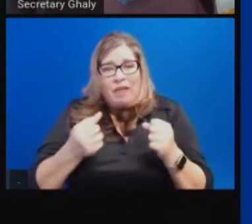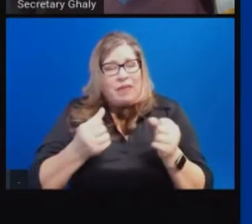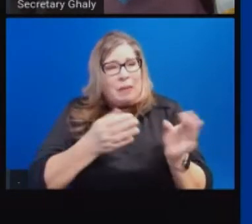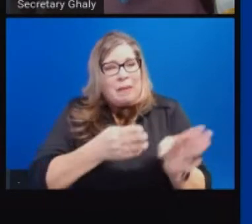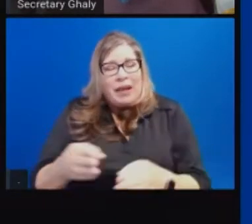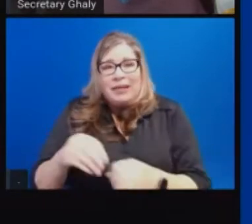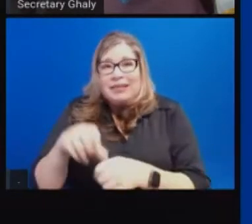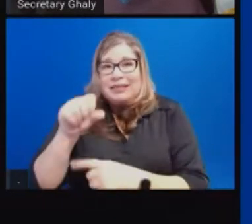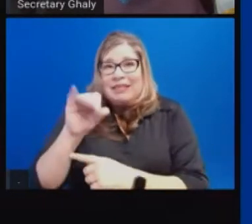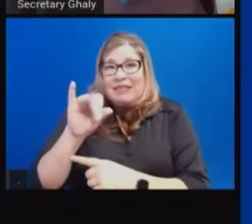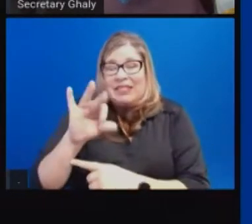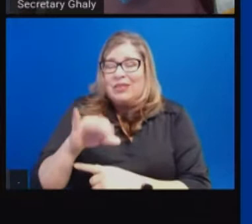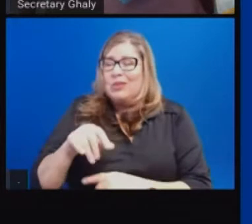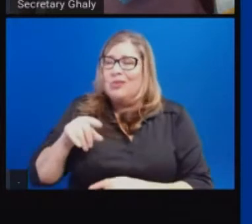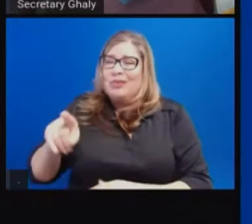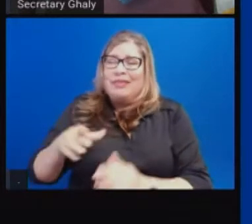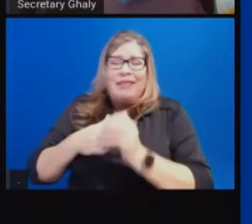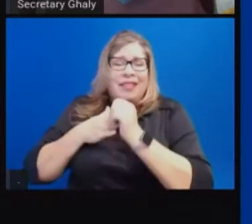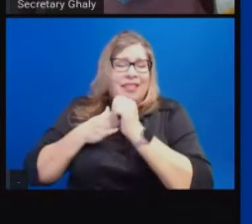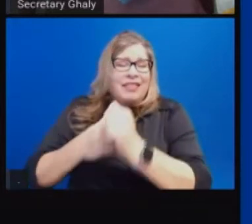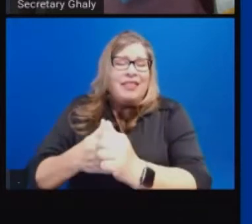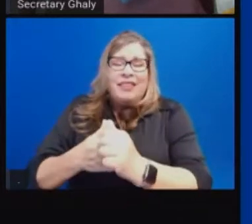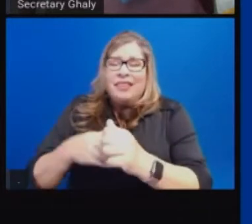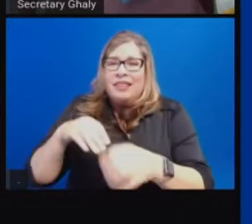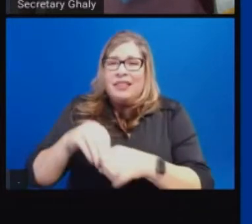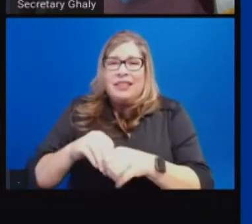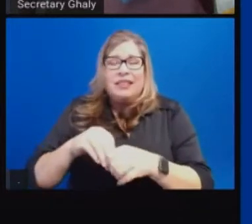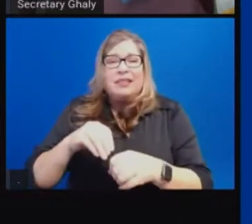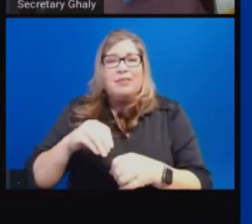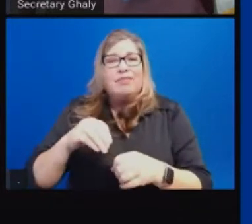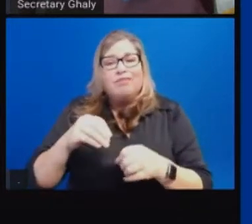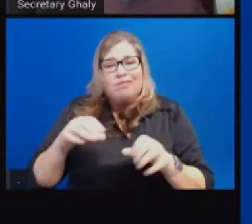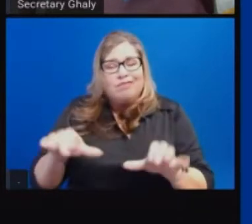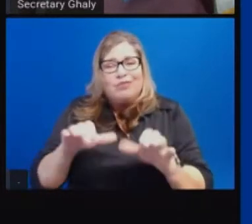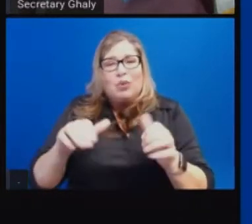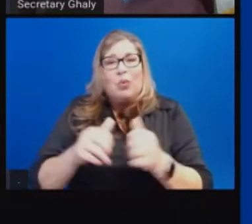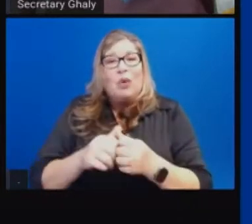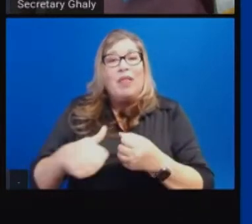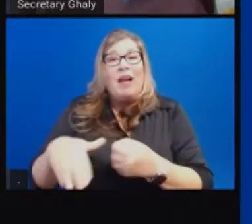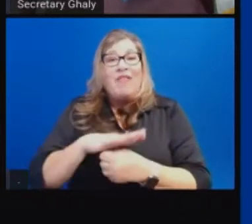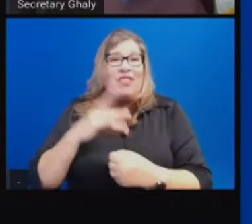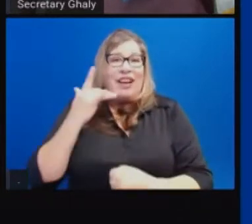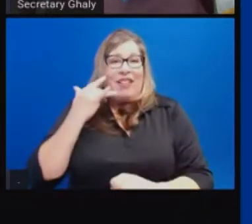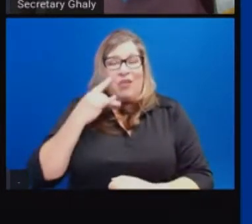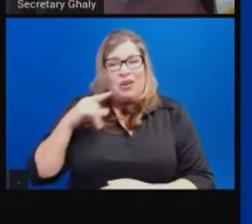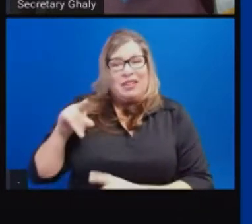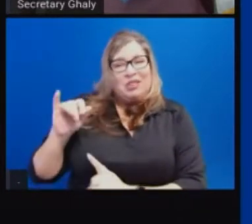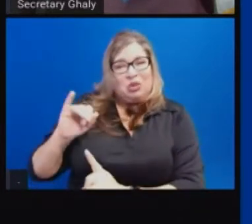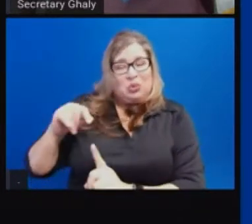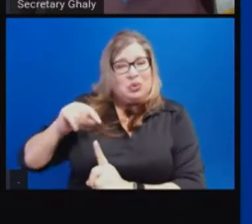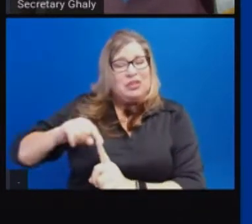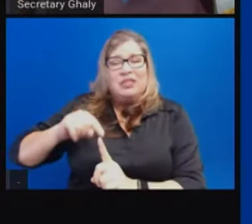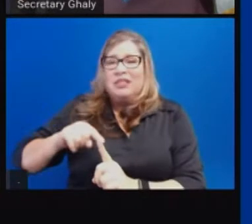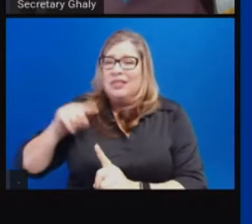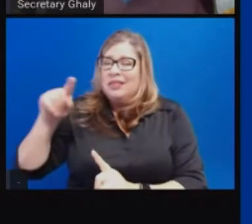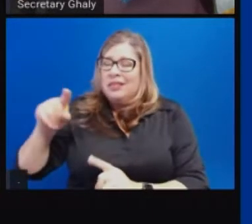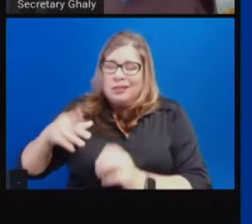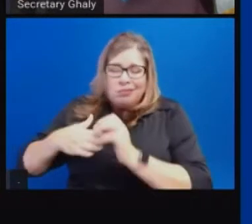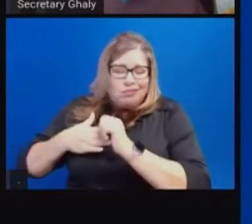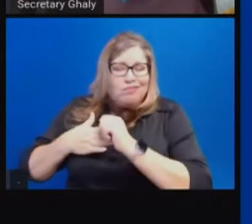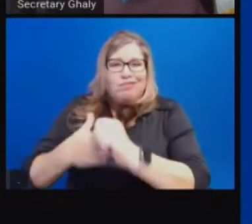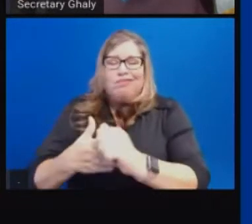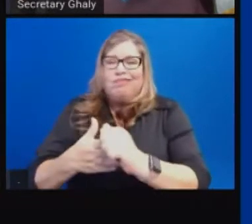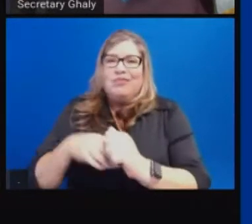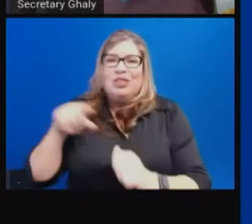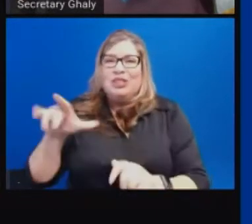Francisco, leading an effort with Covered California, arguably the most distinguished and successful